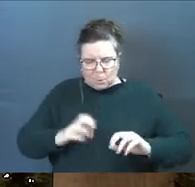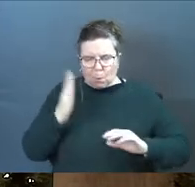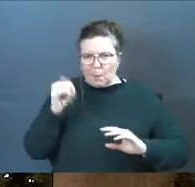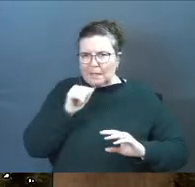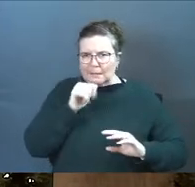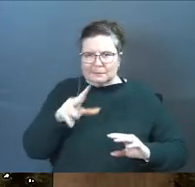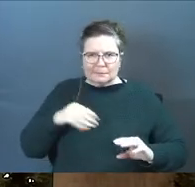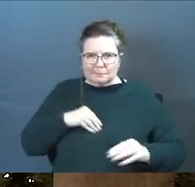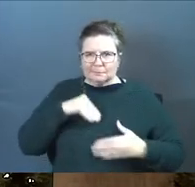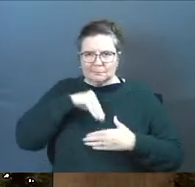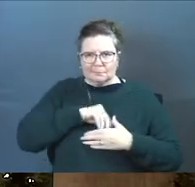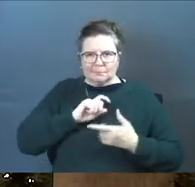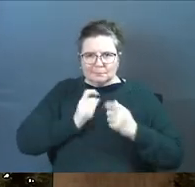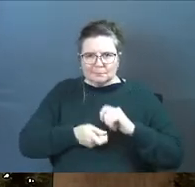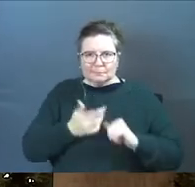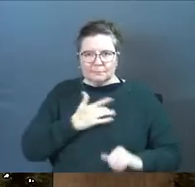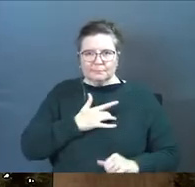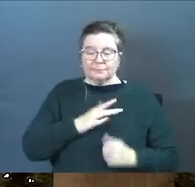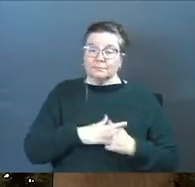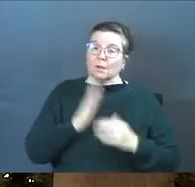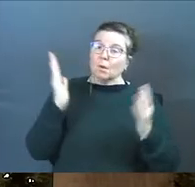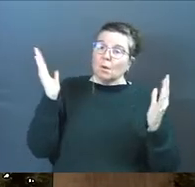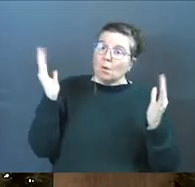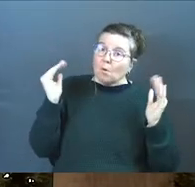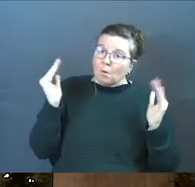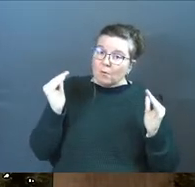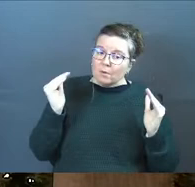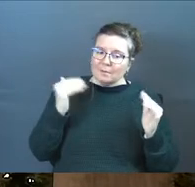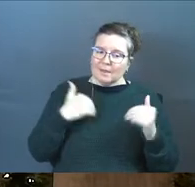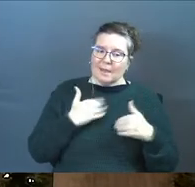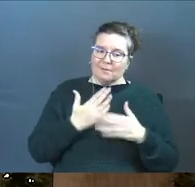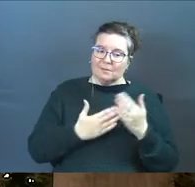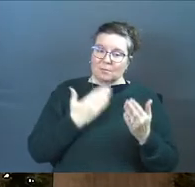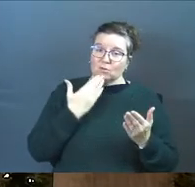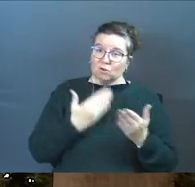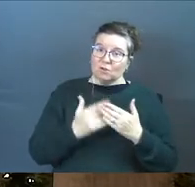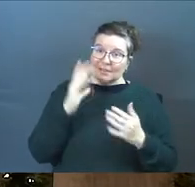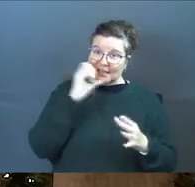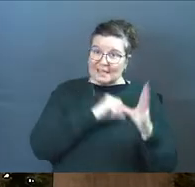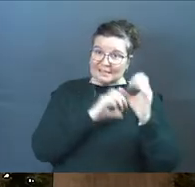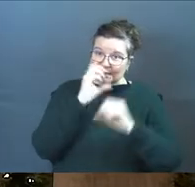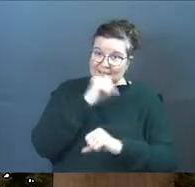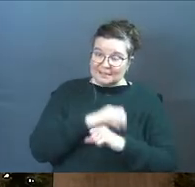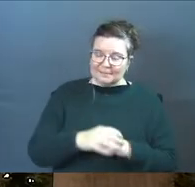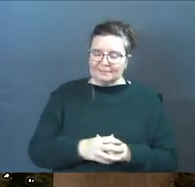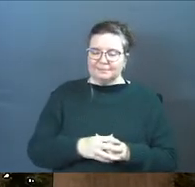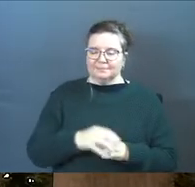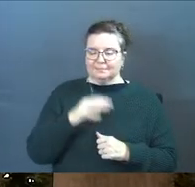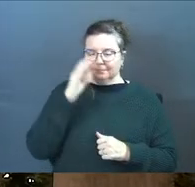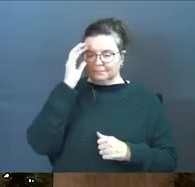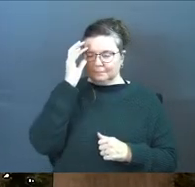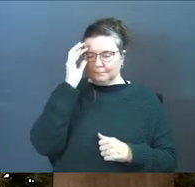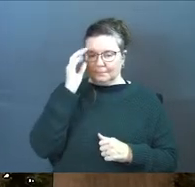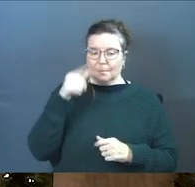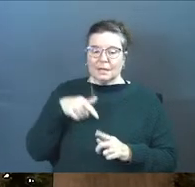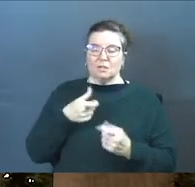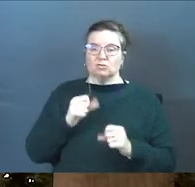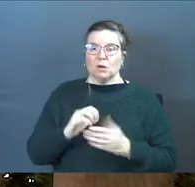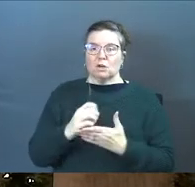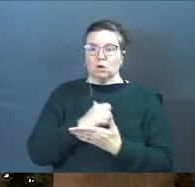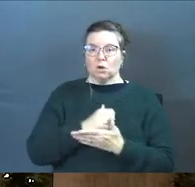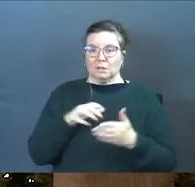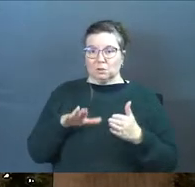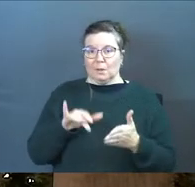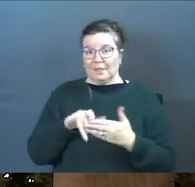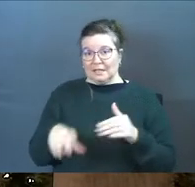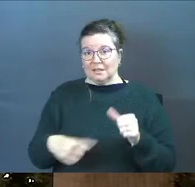it take. And we're going to, hopefully, have some good guesses. But he's trying to earn